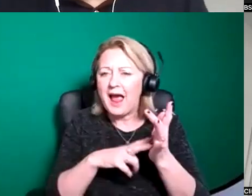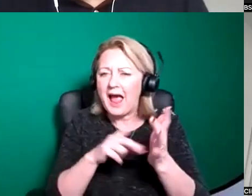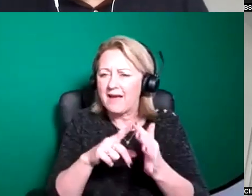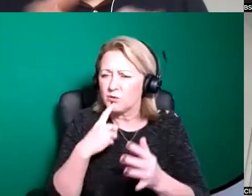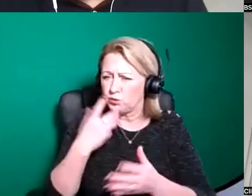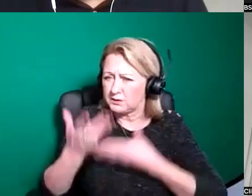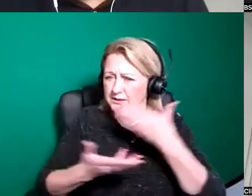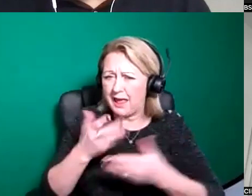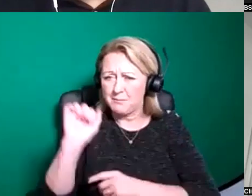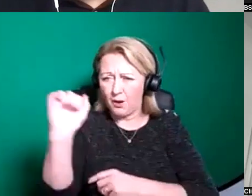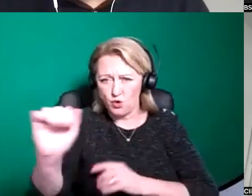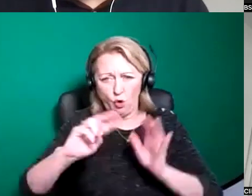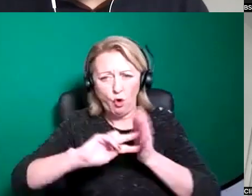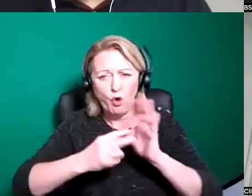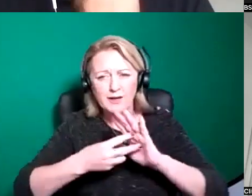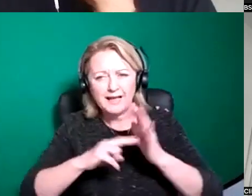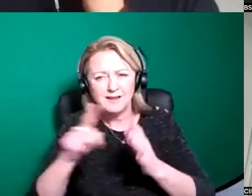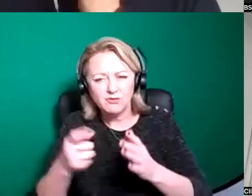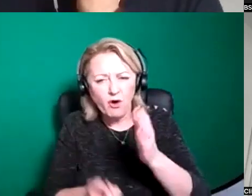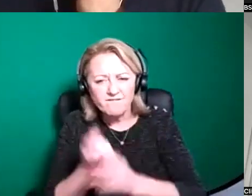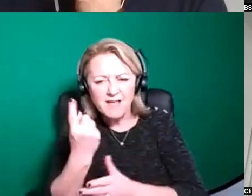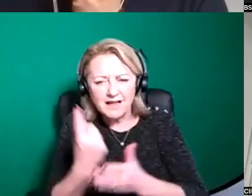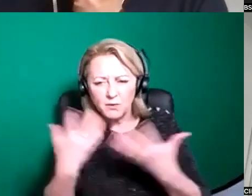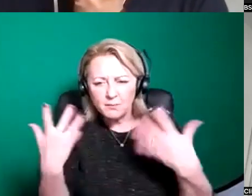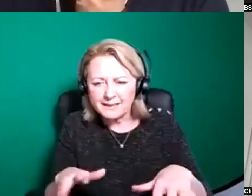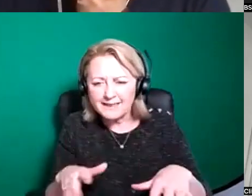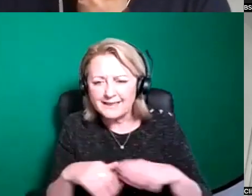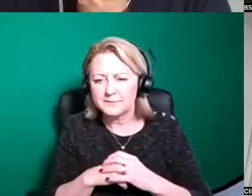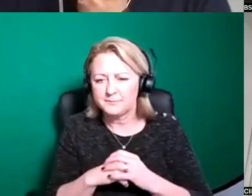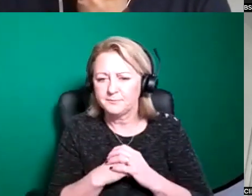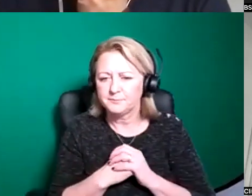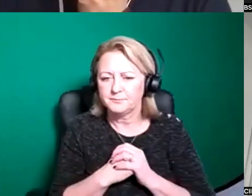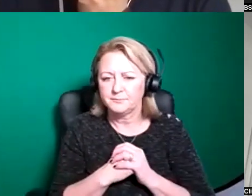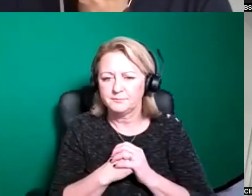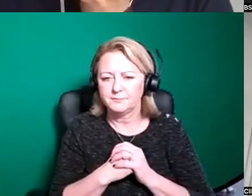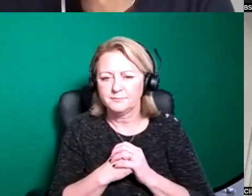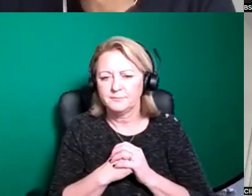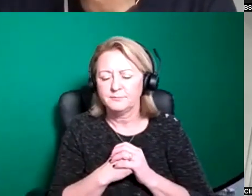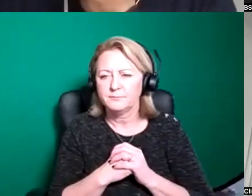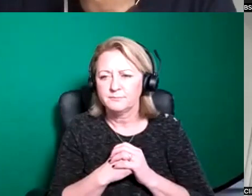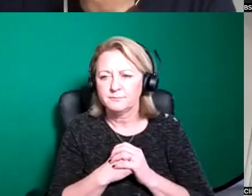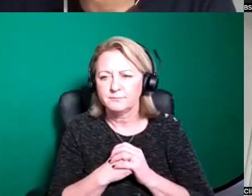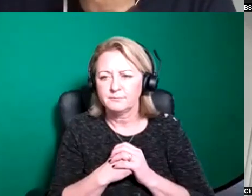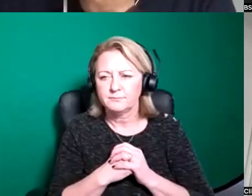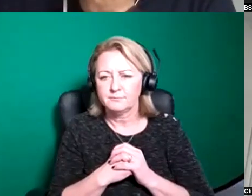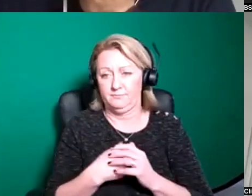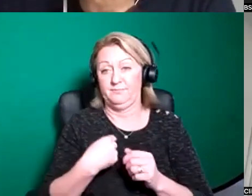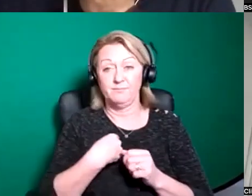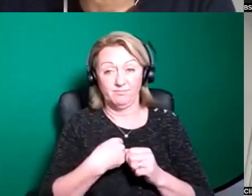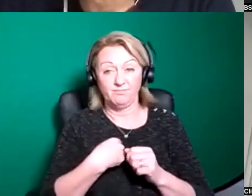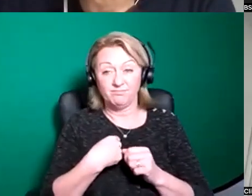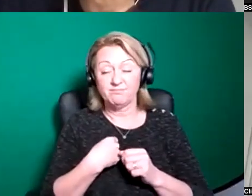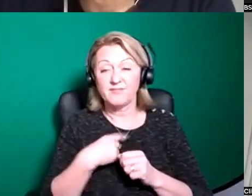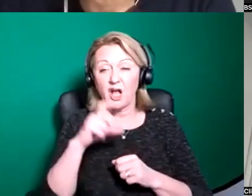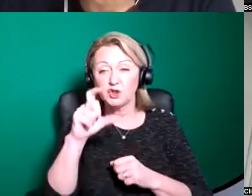organization and your kind of event oh yeah david um we are certain blacks